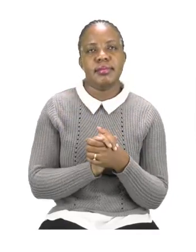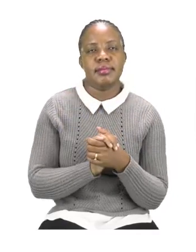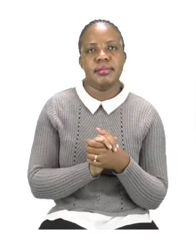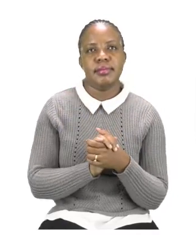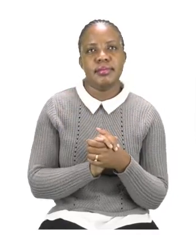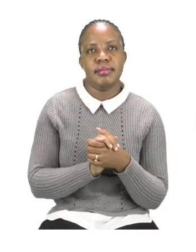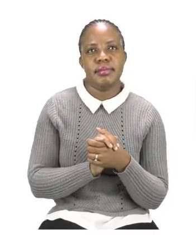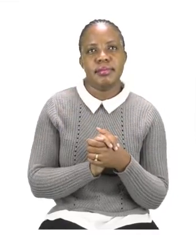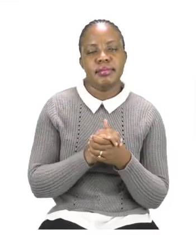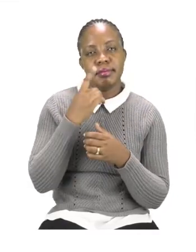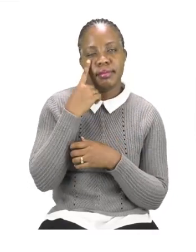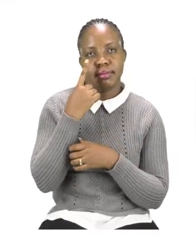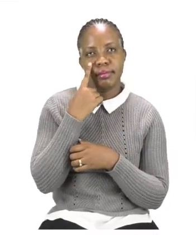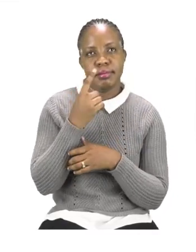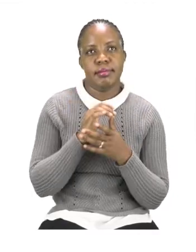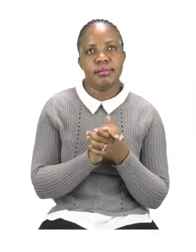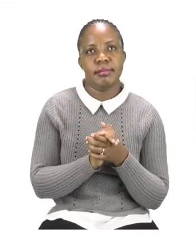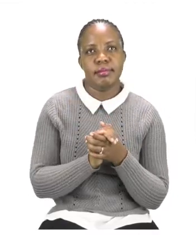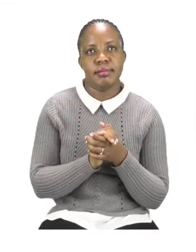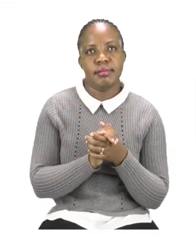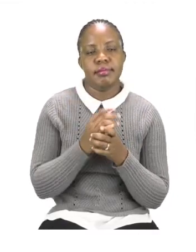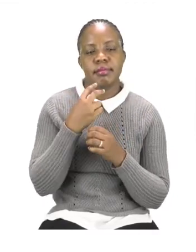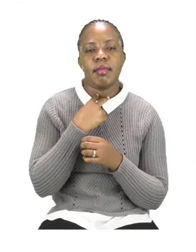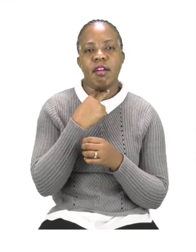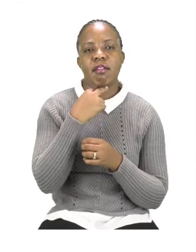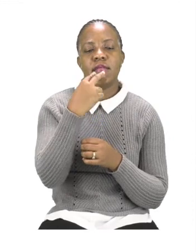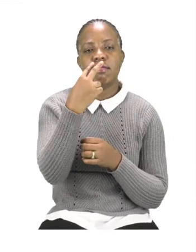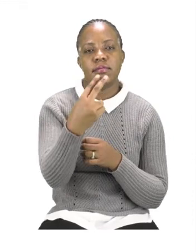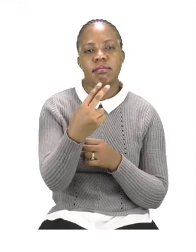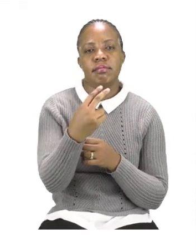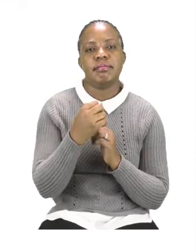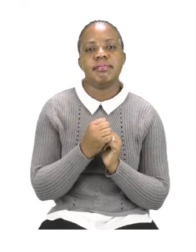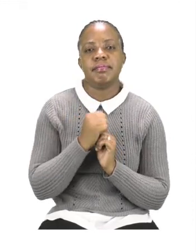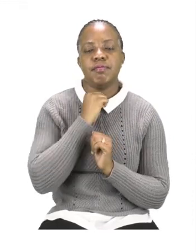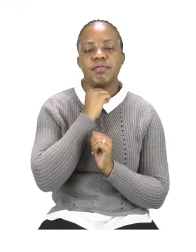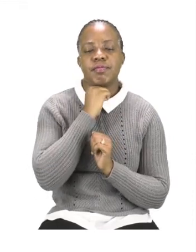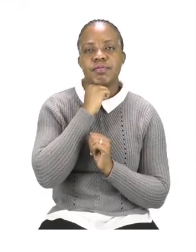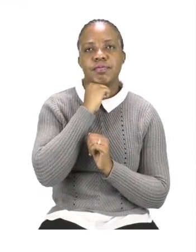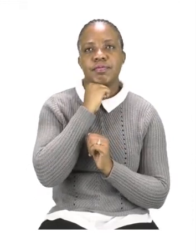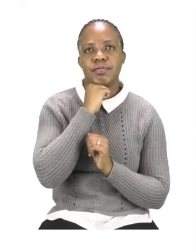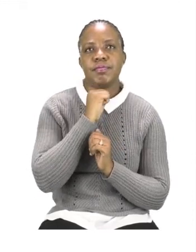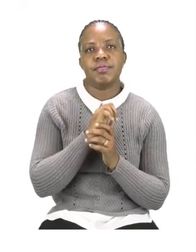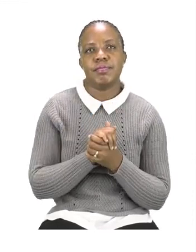you can see that we are doing more phonics sounds. But this time, it is the sound E.